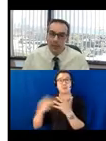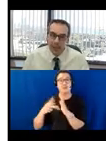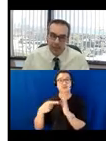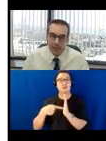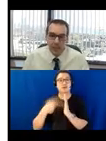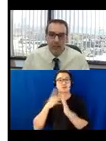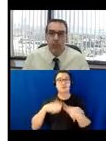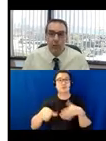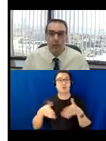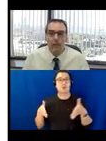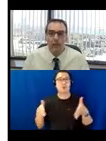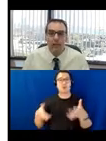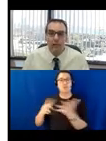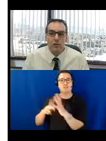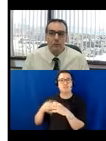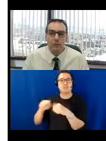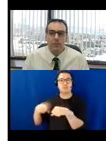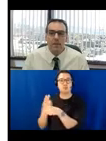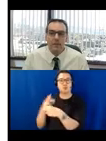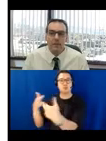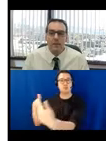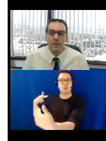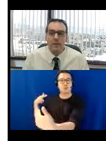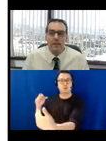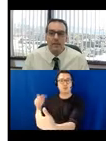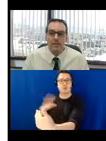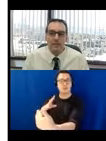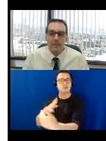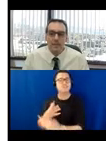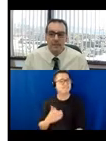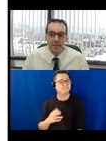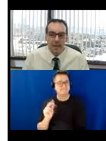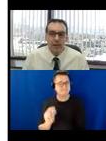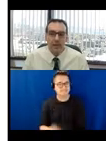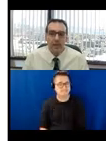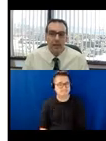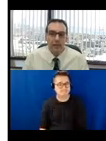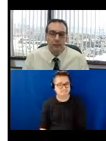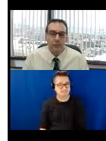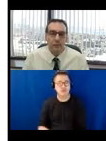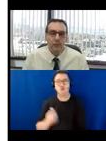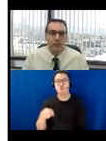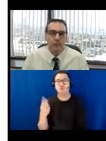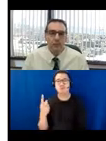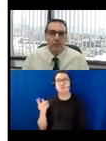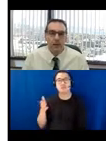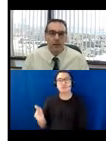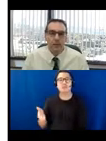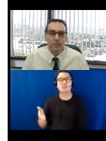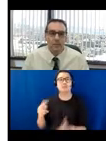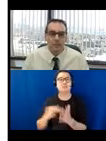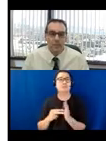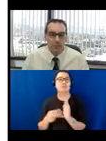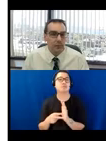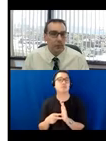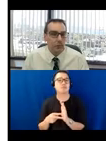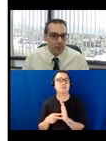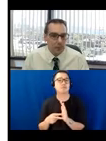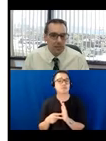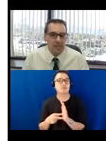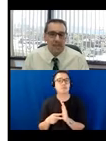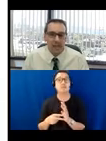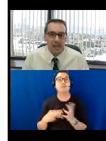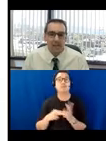In that reality, know that there should be something that is there that allows for someone